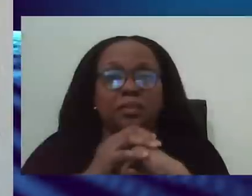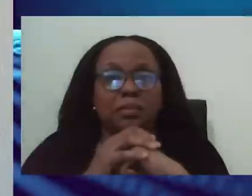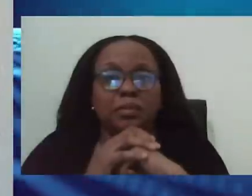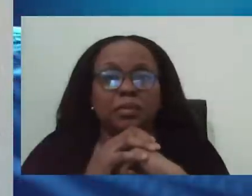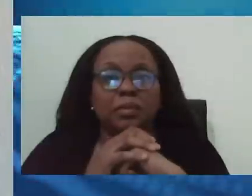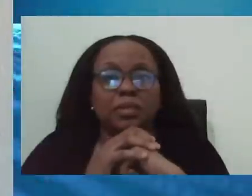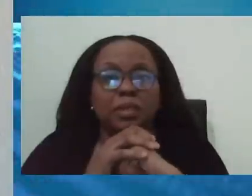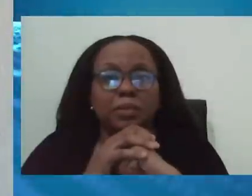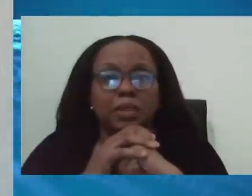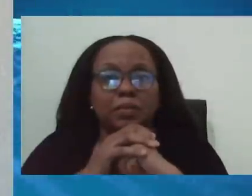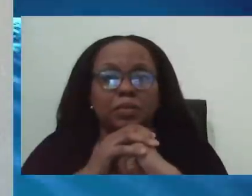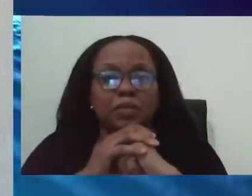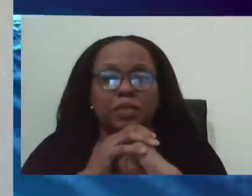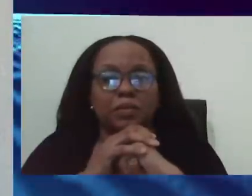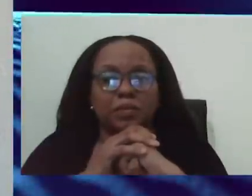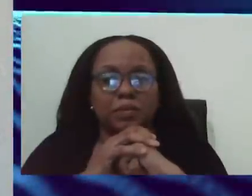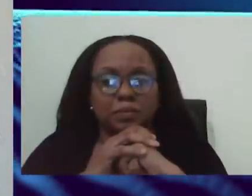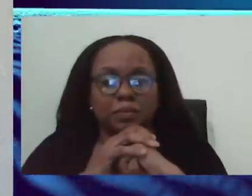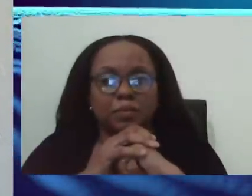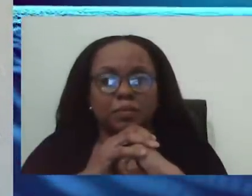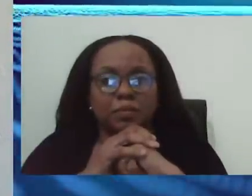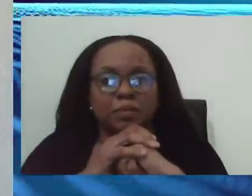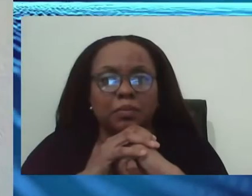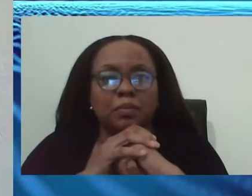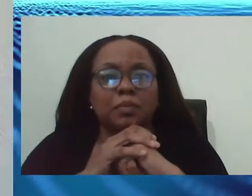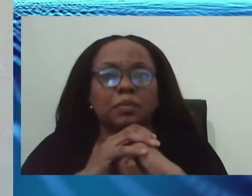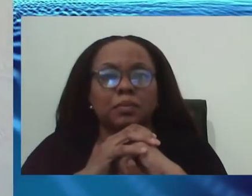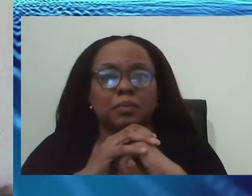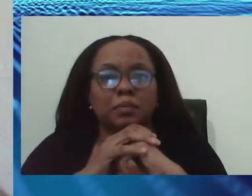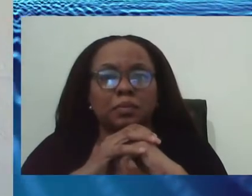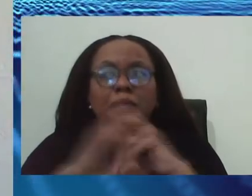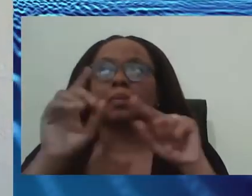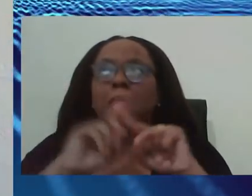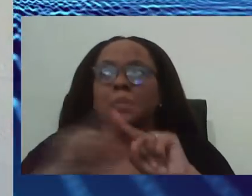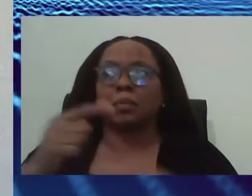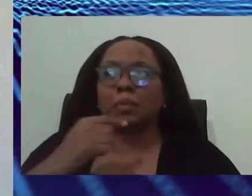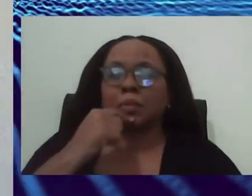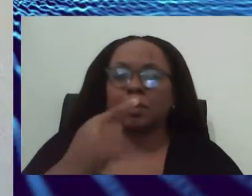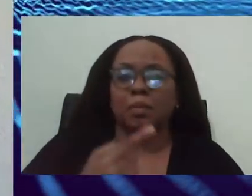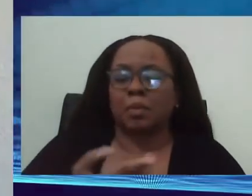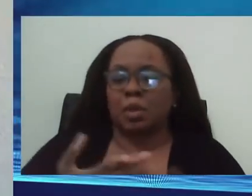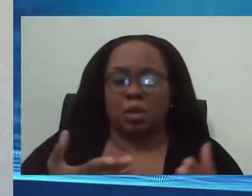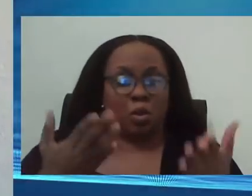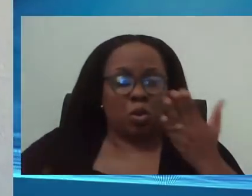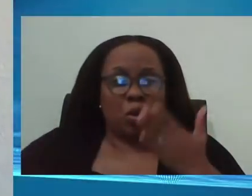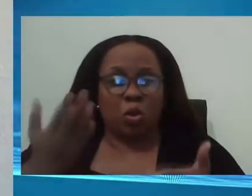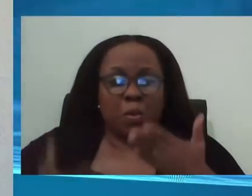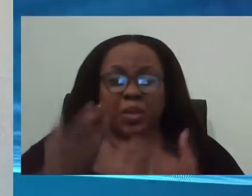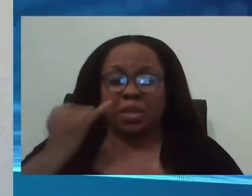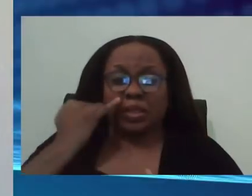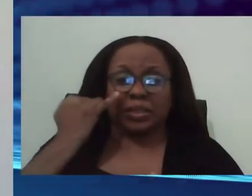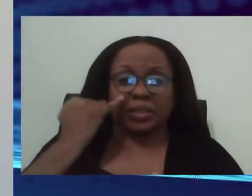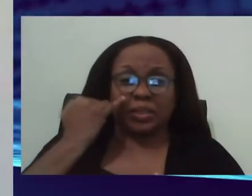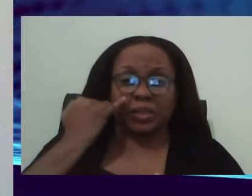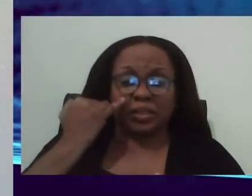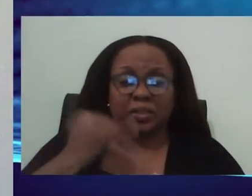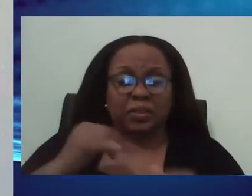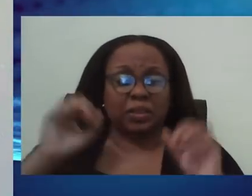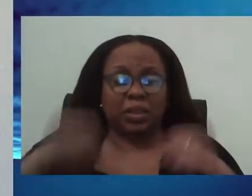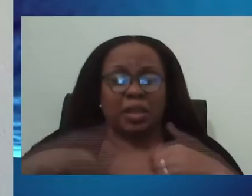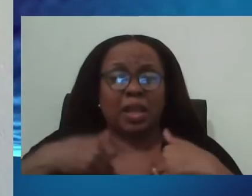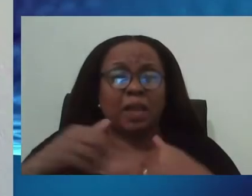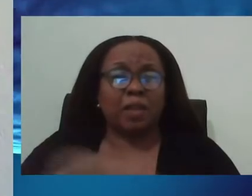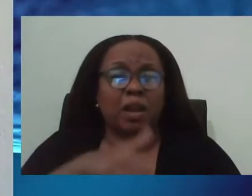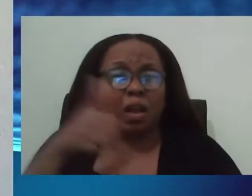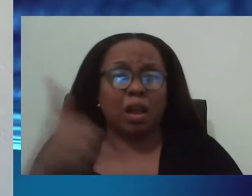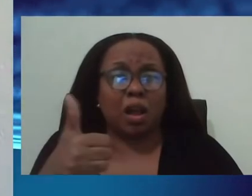the movement restrictions have, because I'm a doctor, I'm going to say, side effects. And so it has other effects that we might